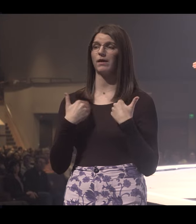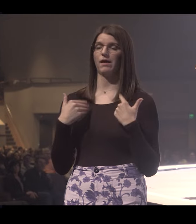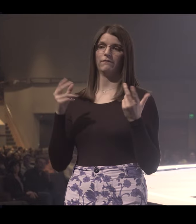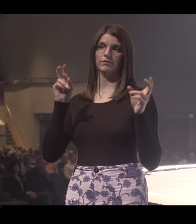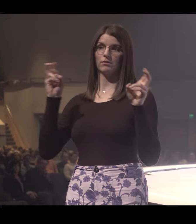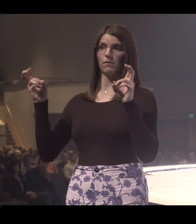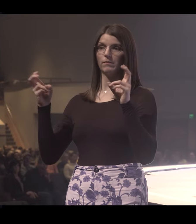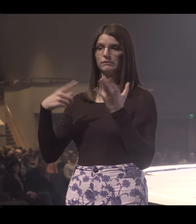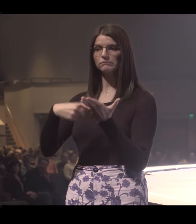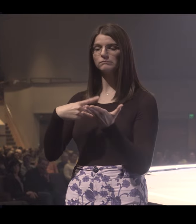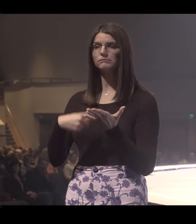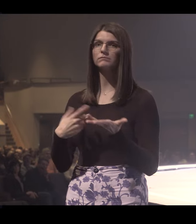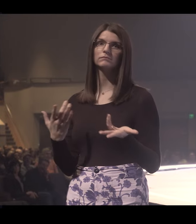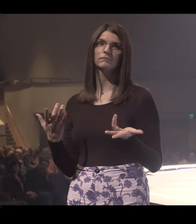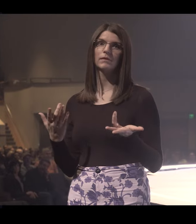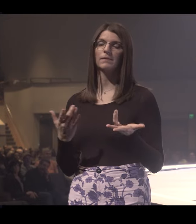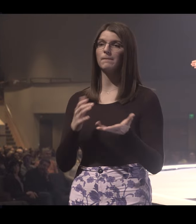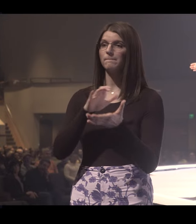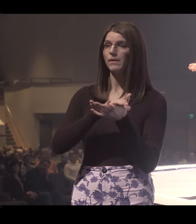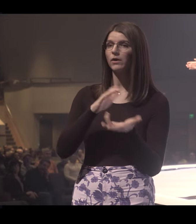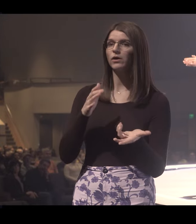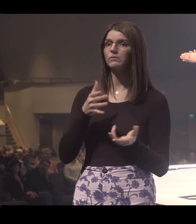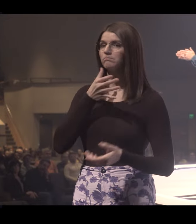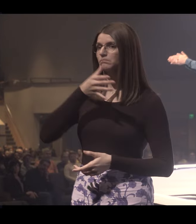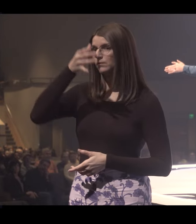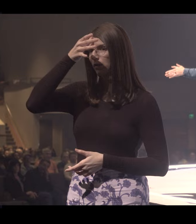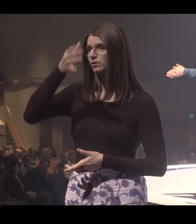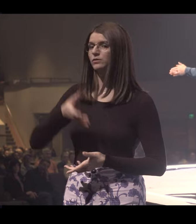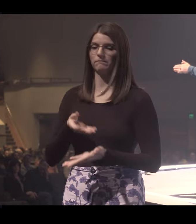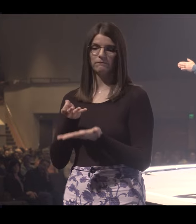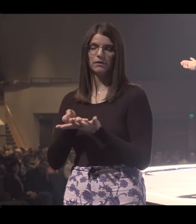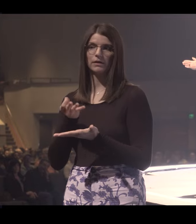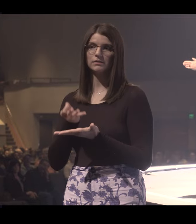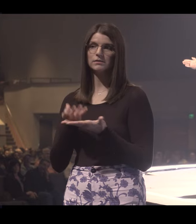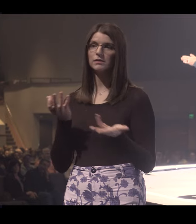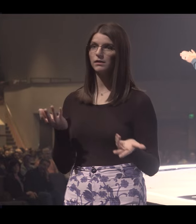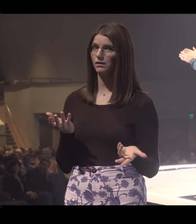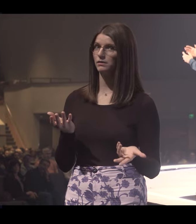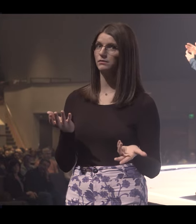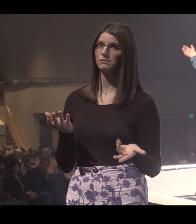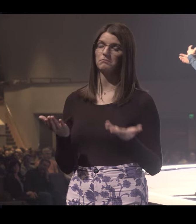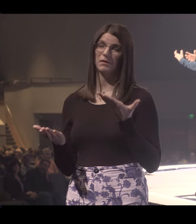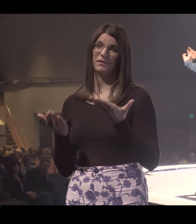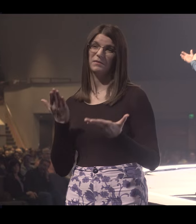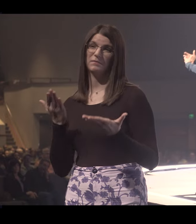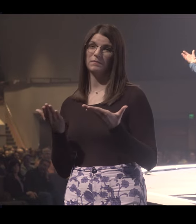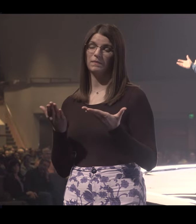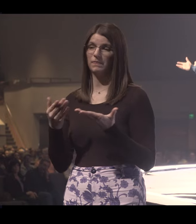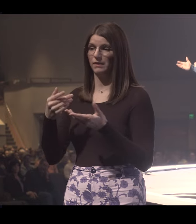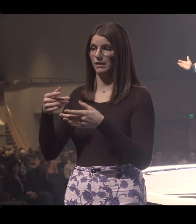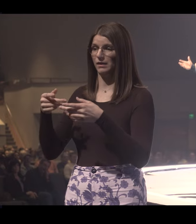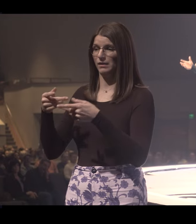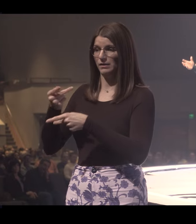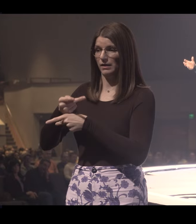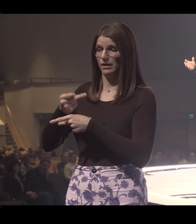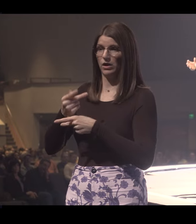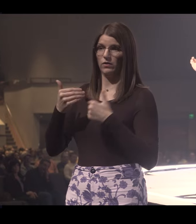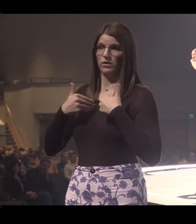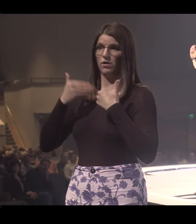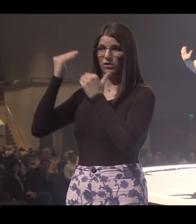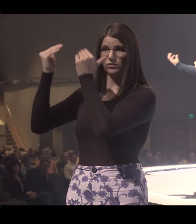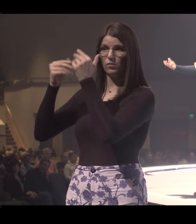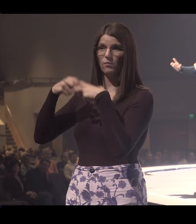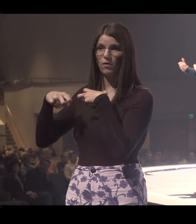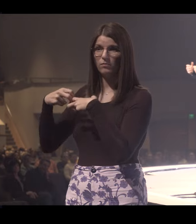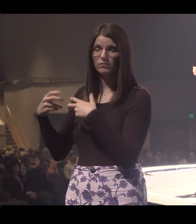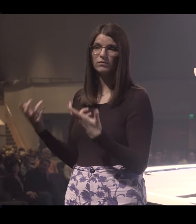topics they dive into. There might be groups that look at marriage or parenting or finances or, you know, maybe like dealing with some young adult issues.